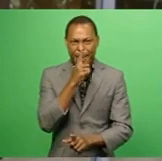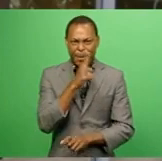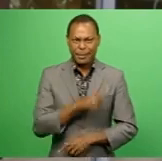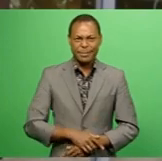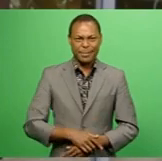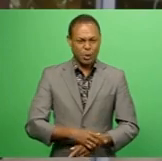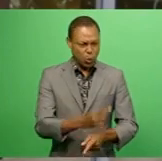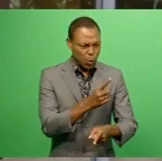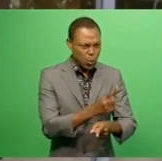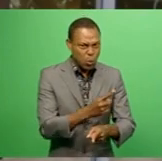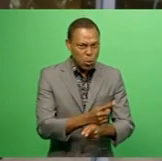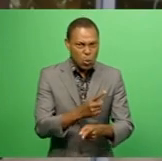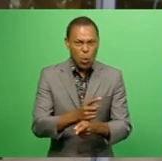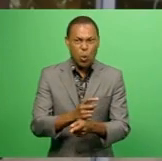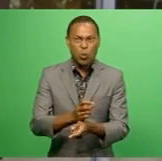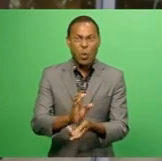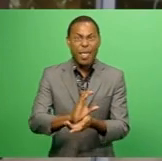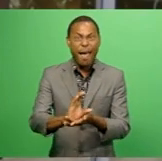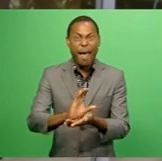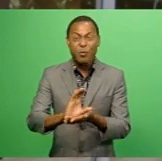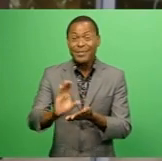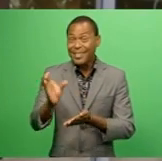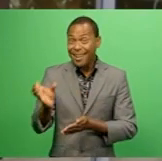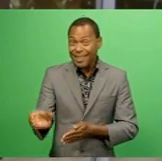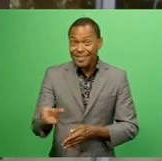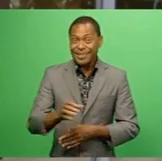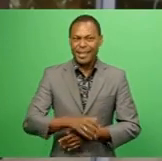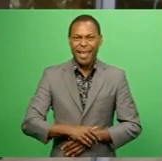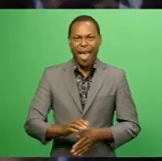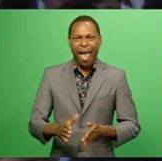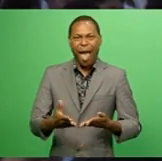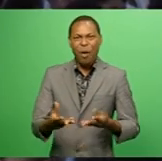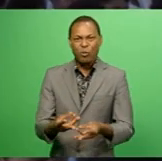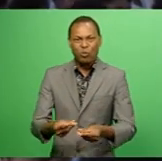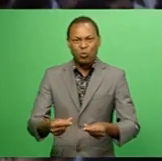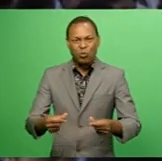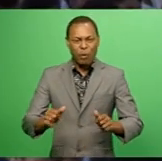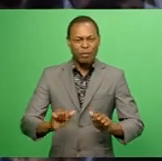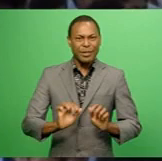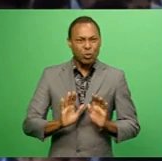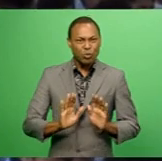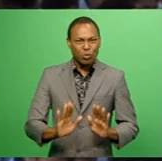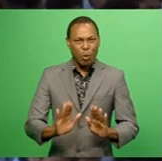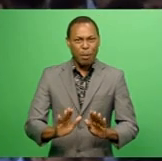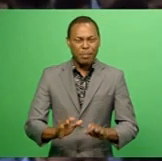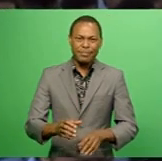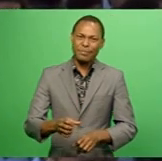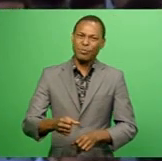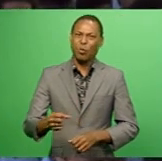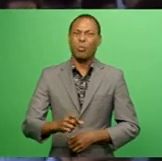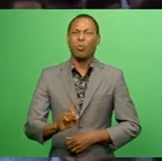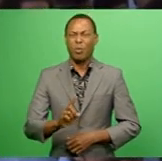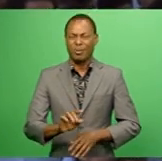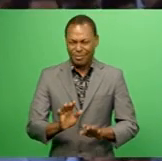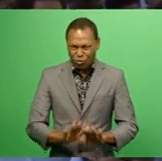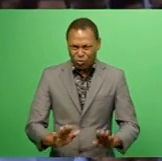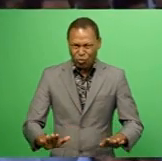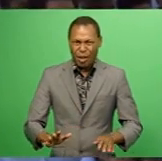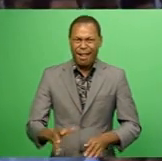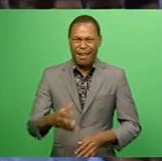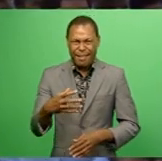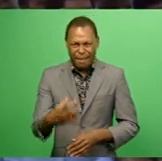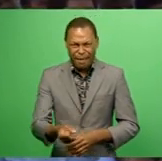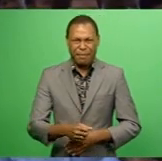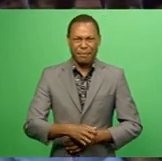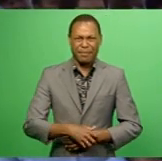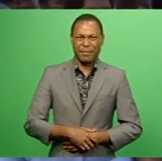talk to the child psychiatrist, these are the means by which you can prevent a child from really achieving the best